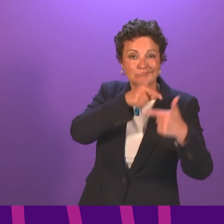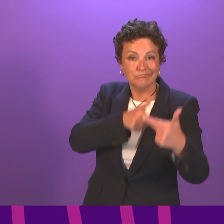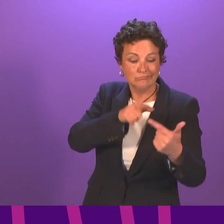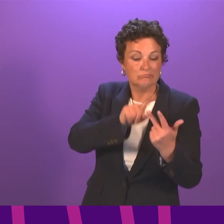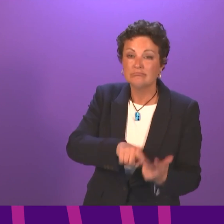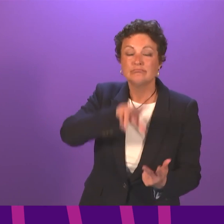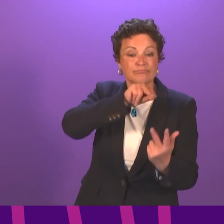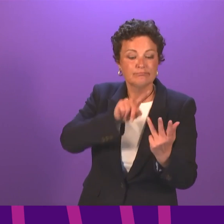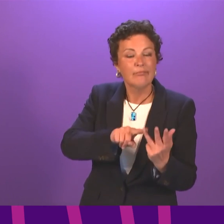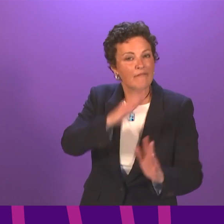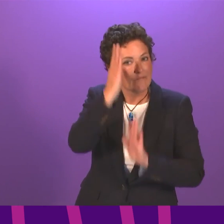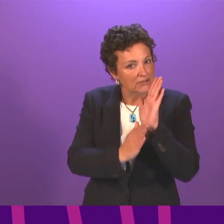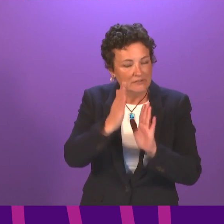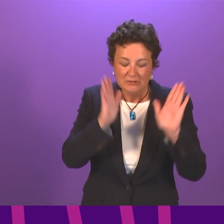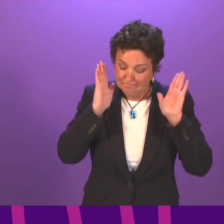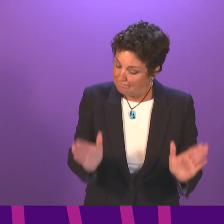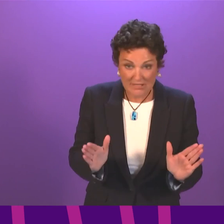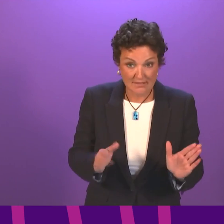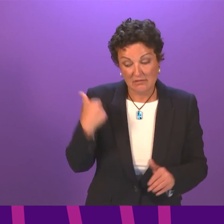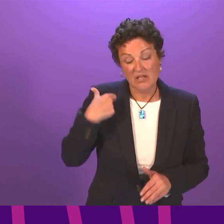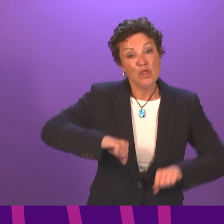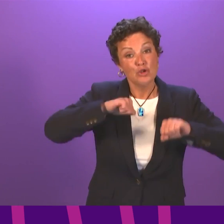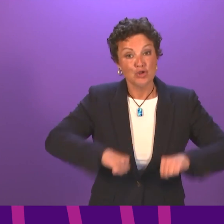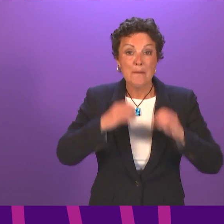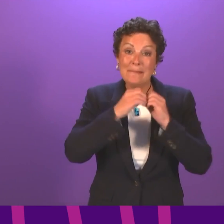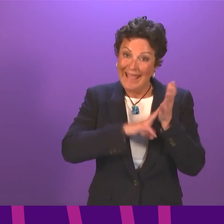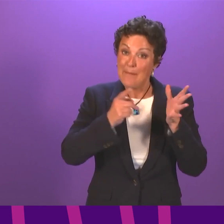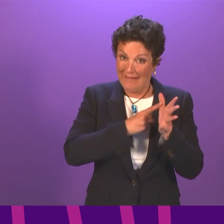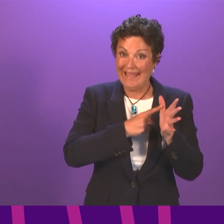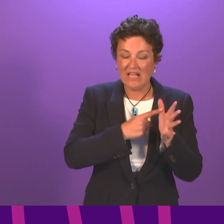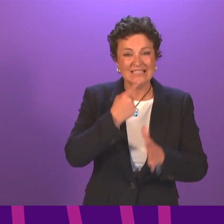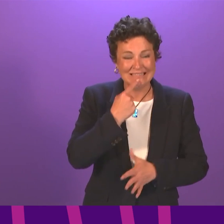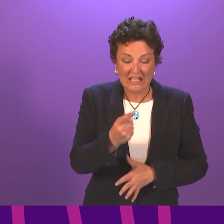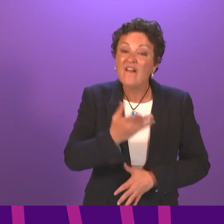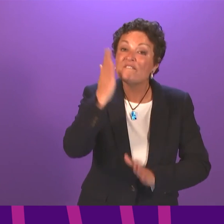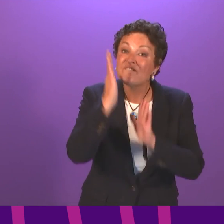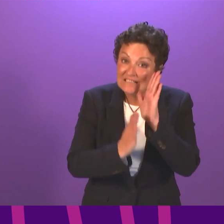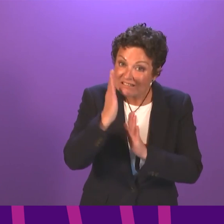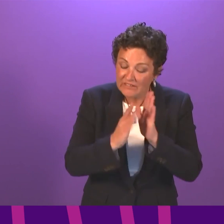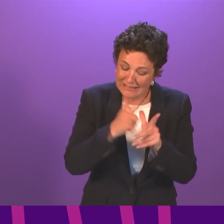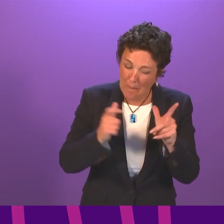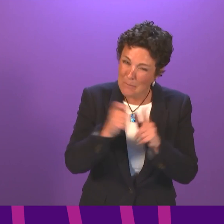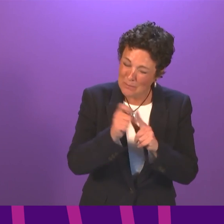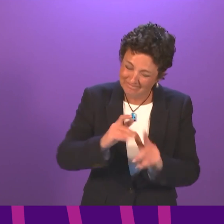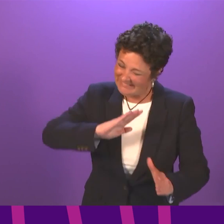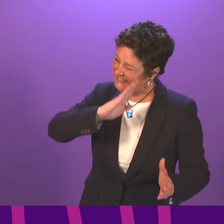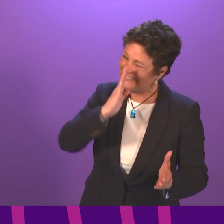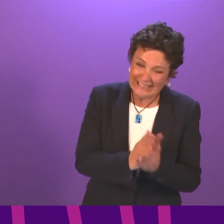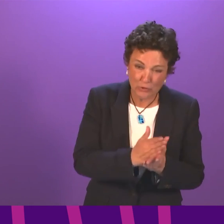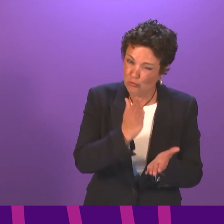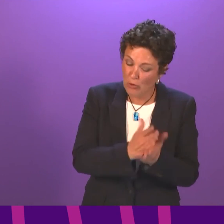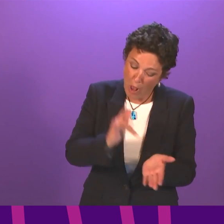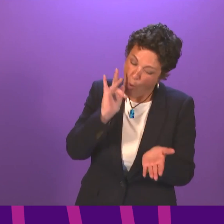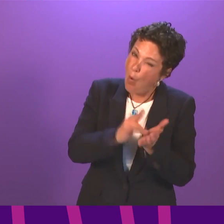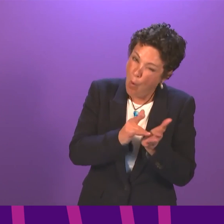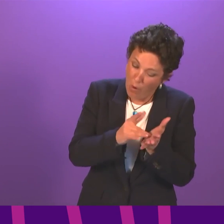The chair of the BMA's General Practitioners Committee has commented that face-to-face appointments are an essential part of what GPs do, and they are